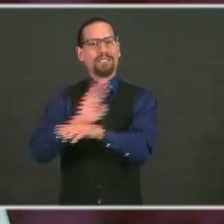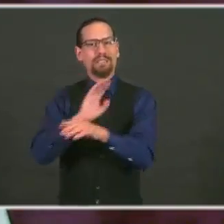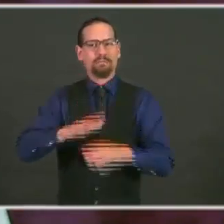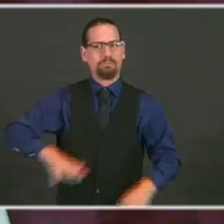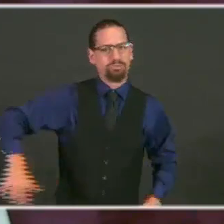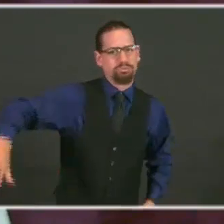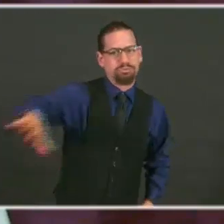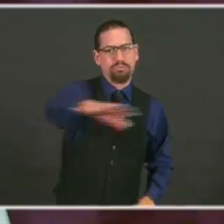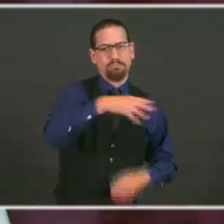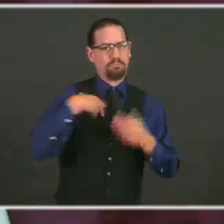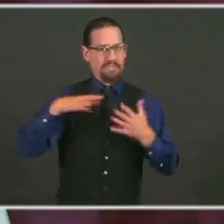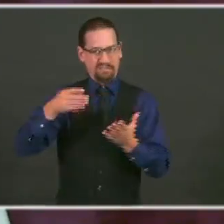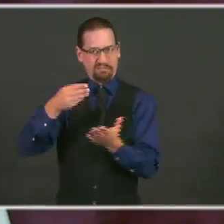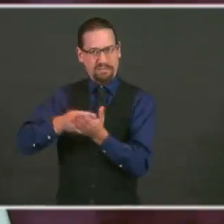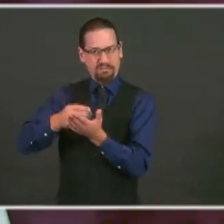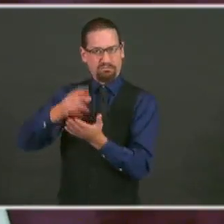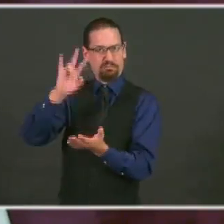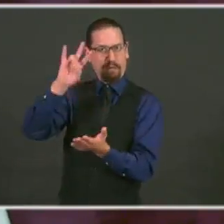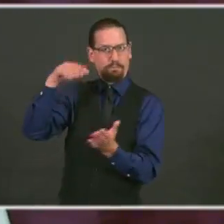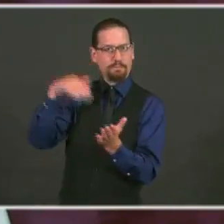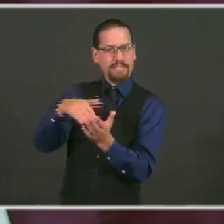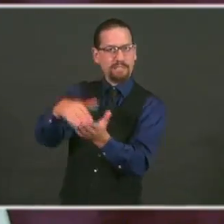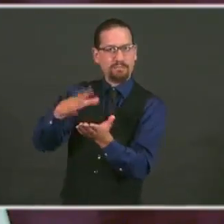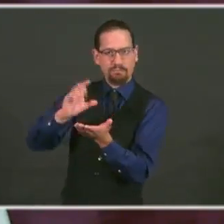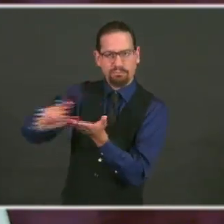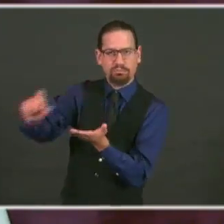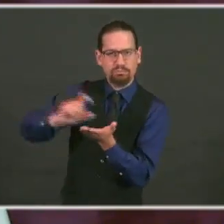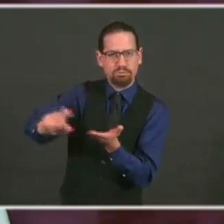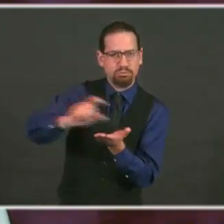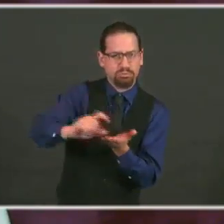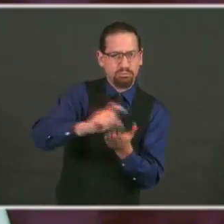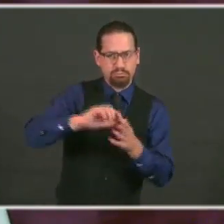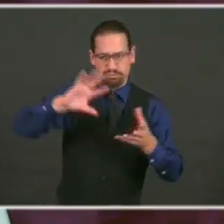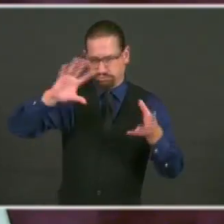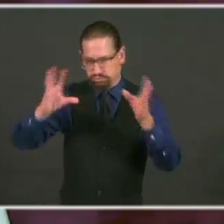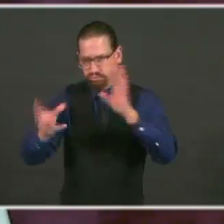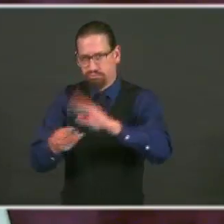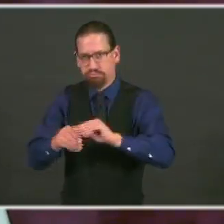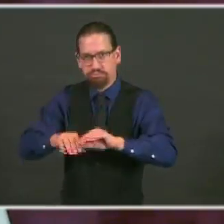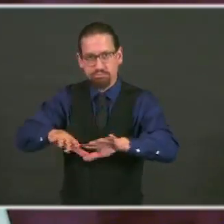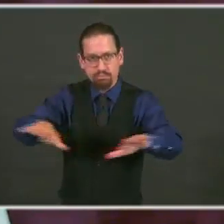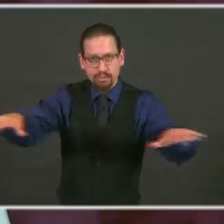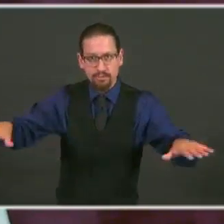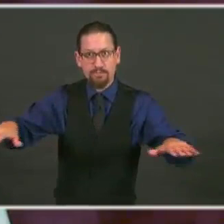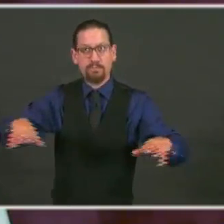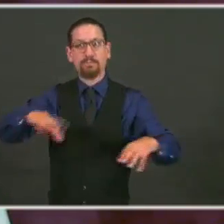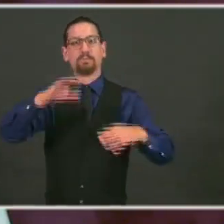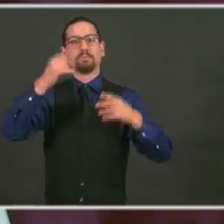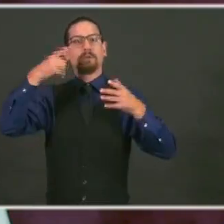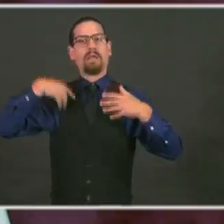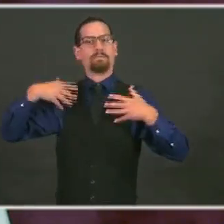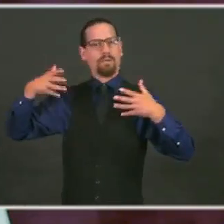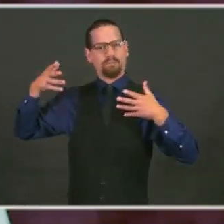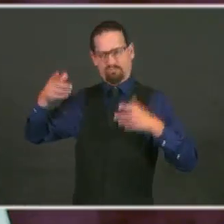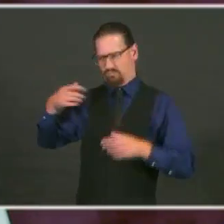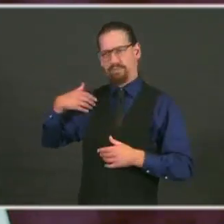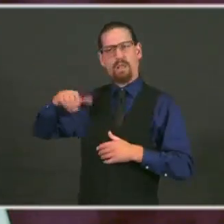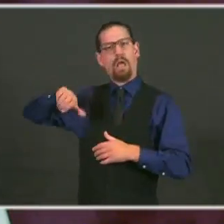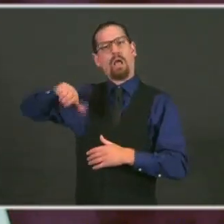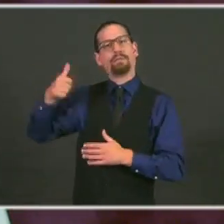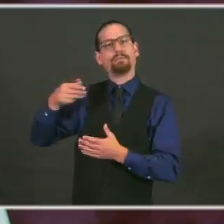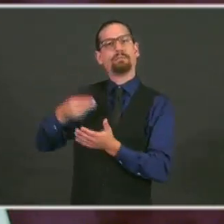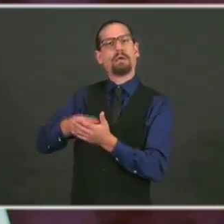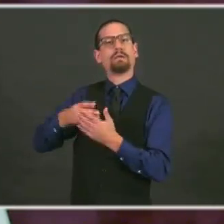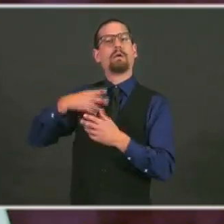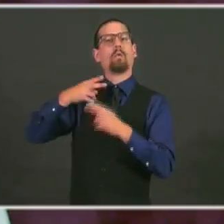reminder, until now, I've dedicated over $100 million of our COVID relief fund, to supporting Rhode Island's